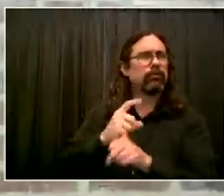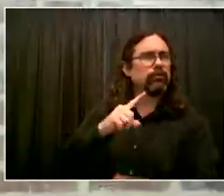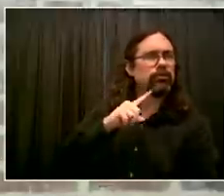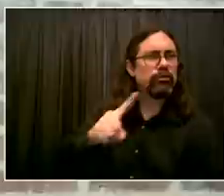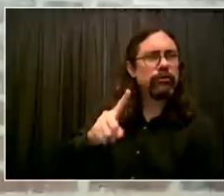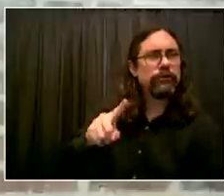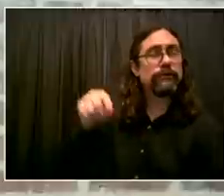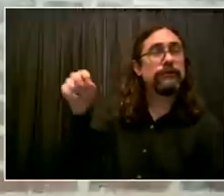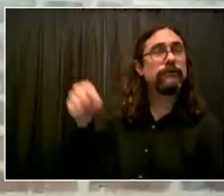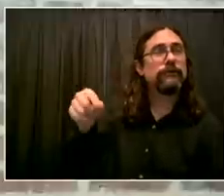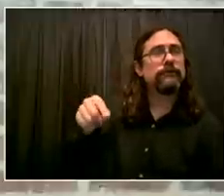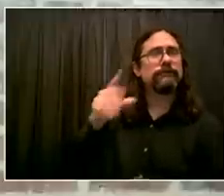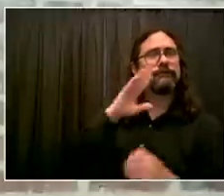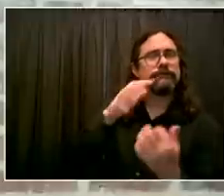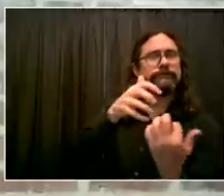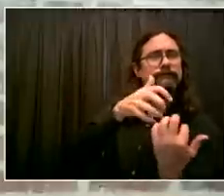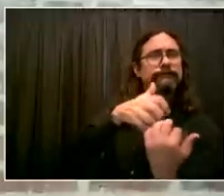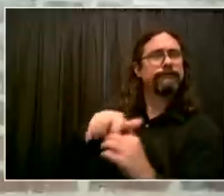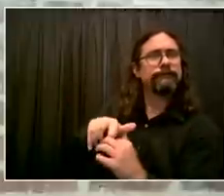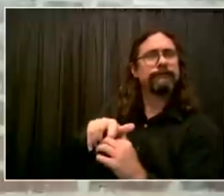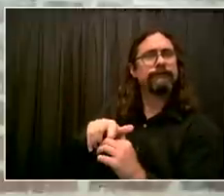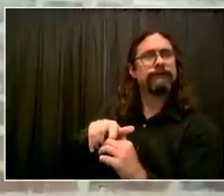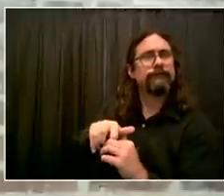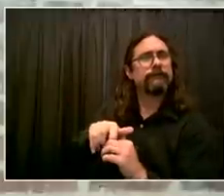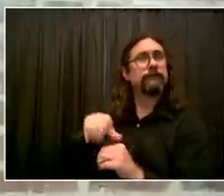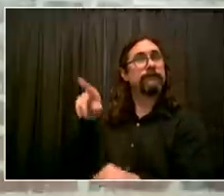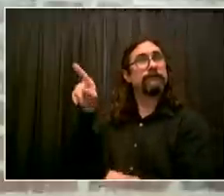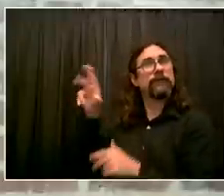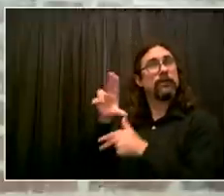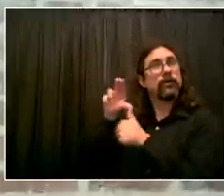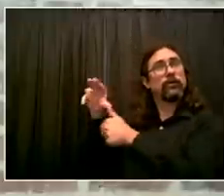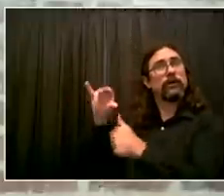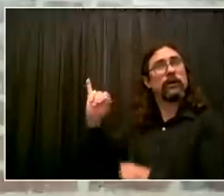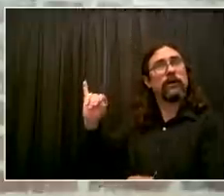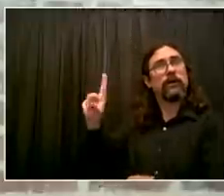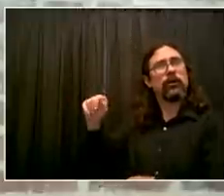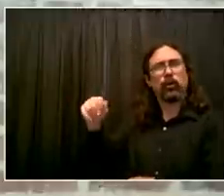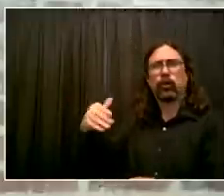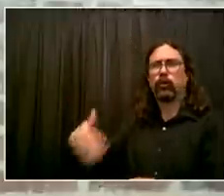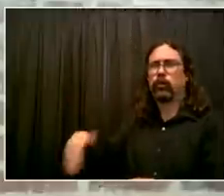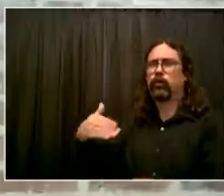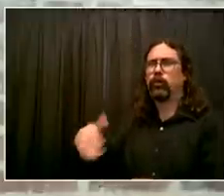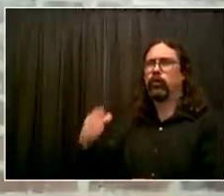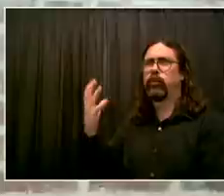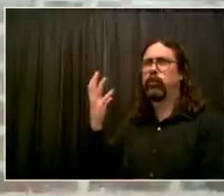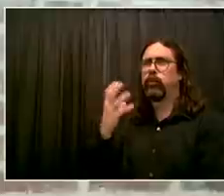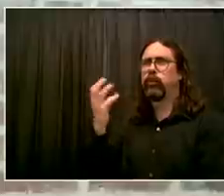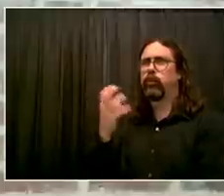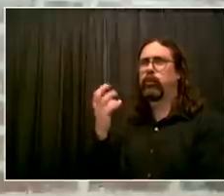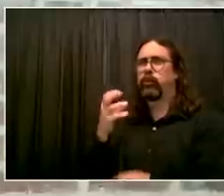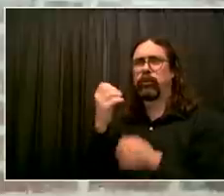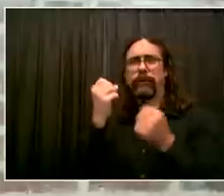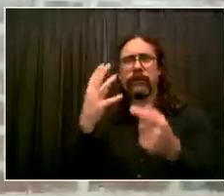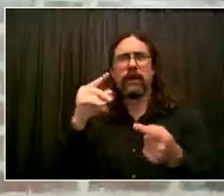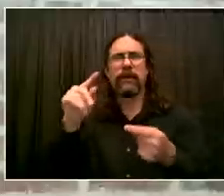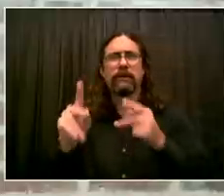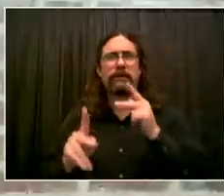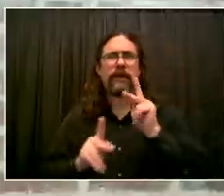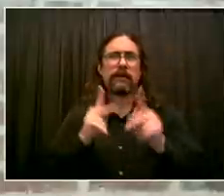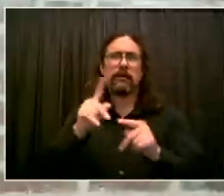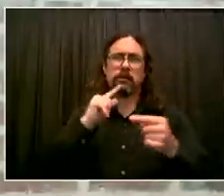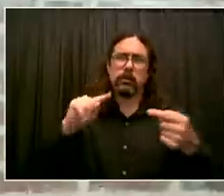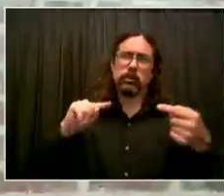too many families, lost the displacement to too many families and too many deaths. I'm eager to see your